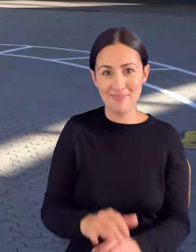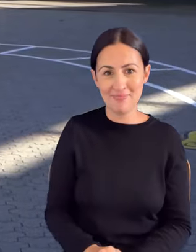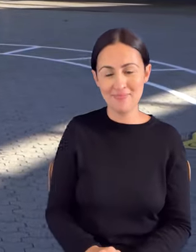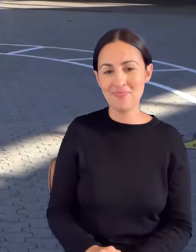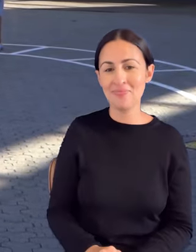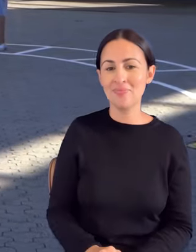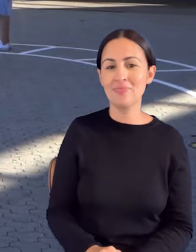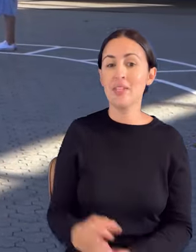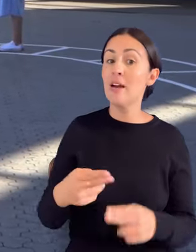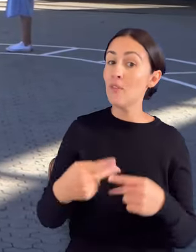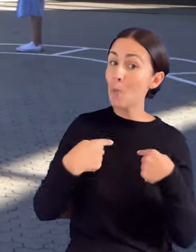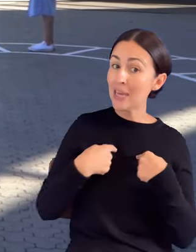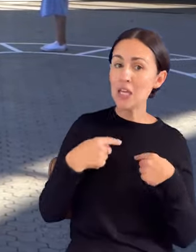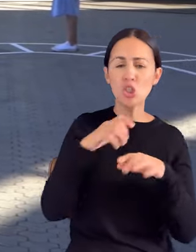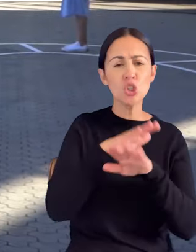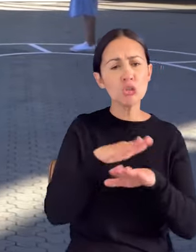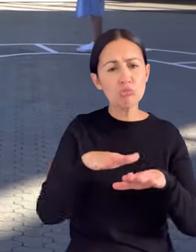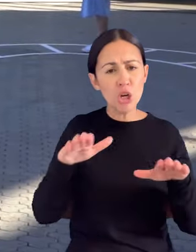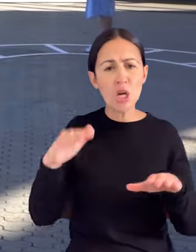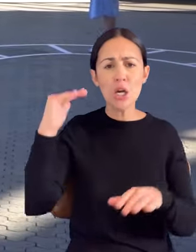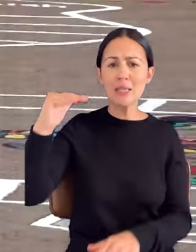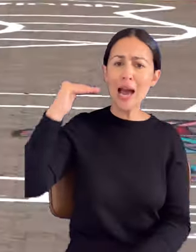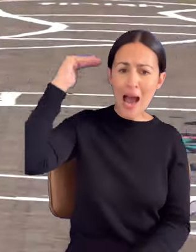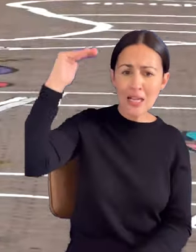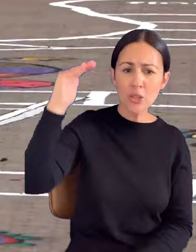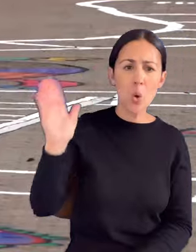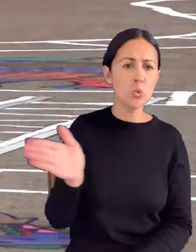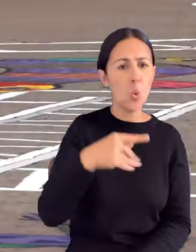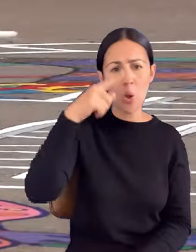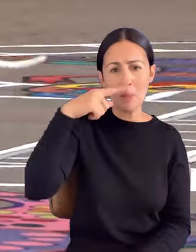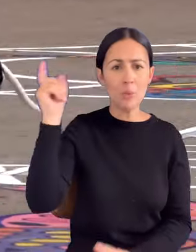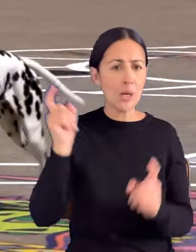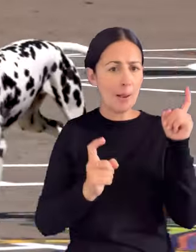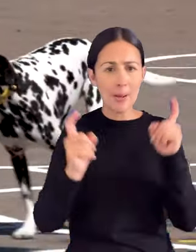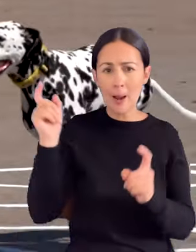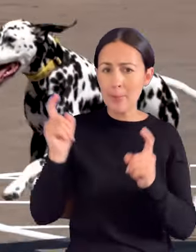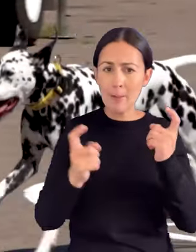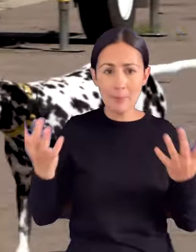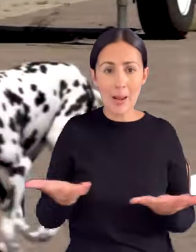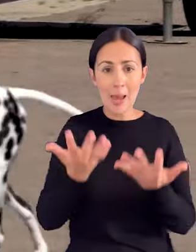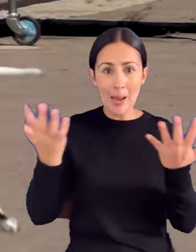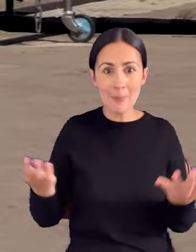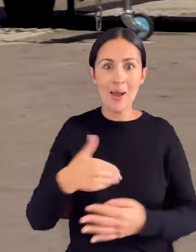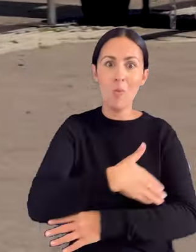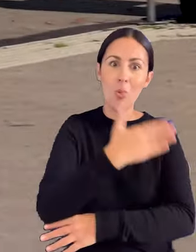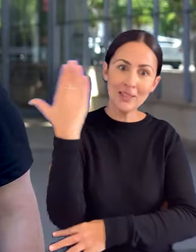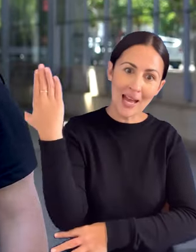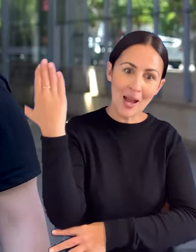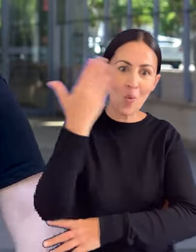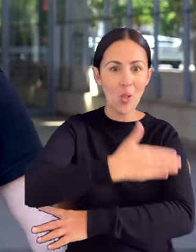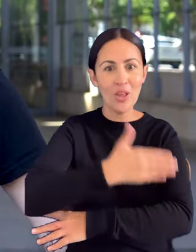ages, like children, grownups, if you come here, play with this game all day or night if don't want to.